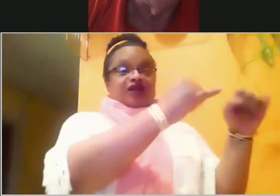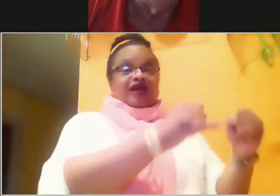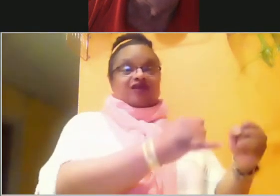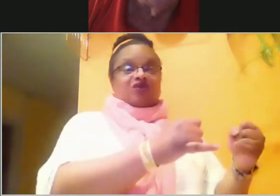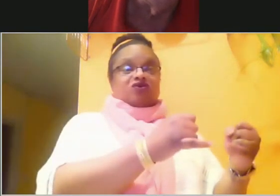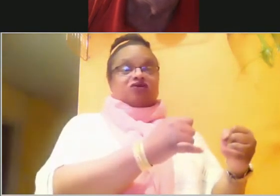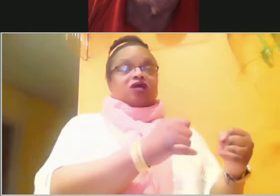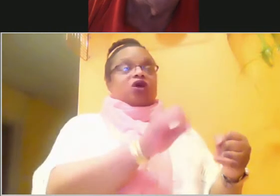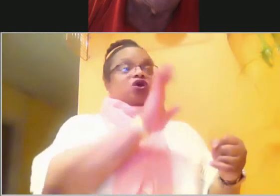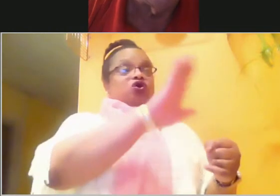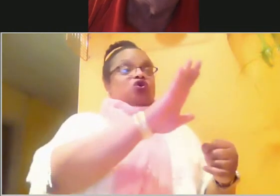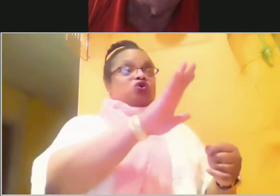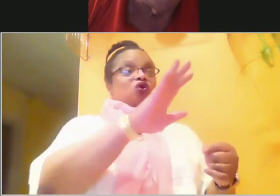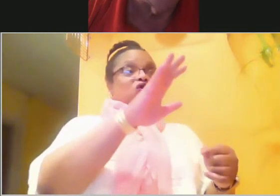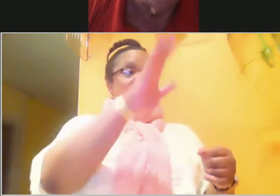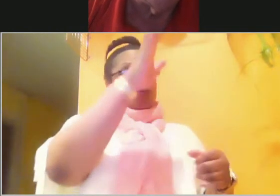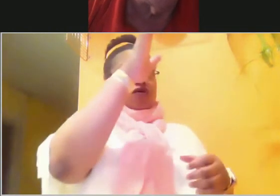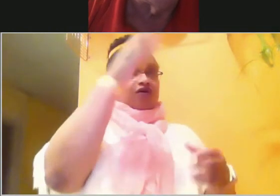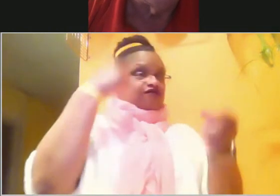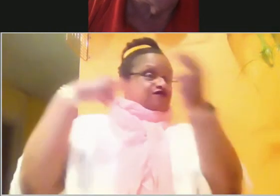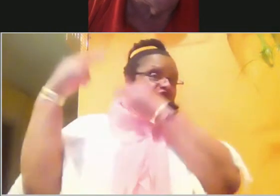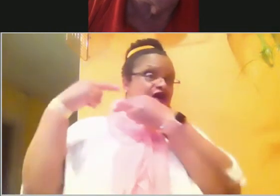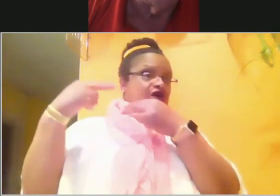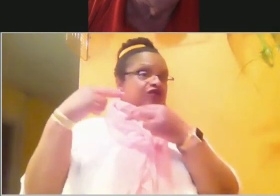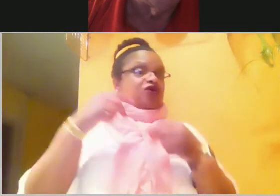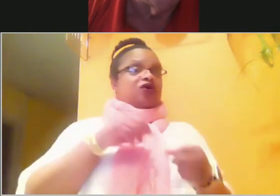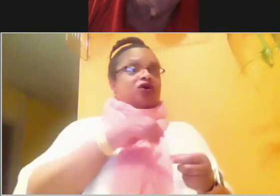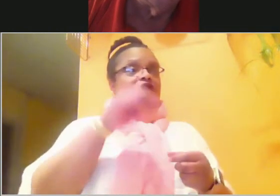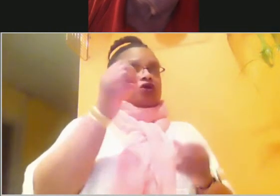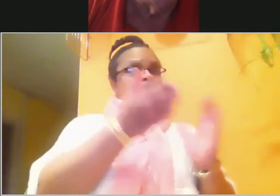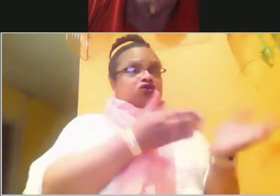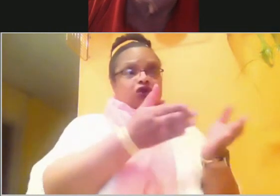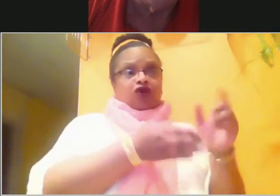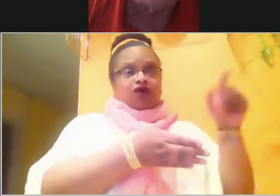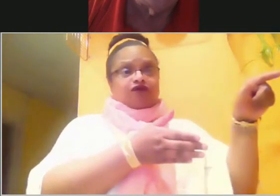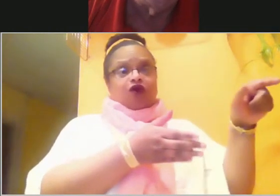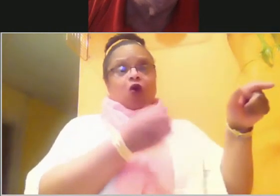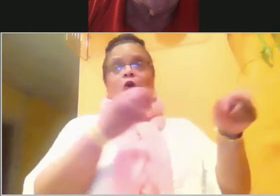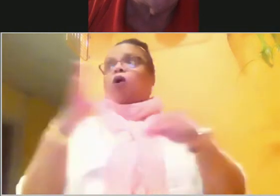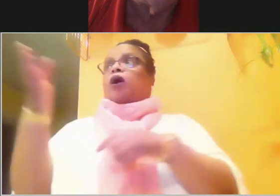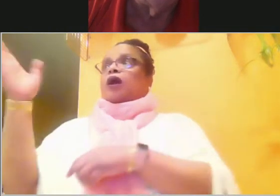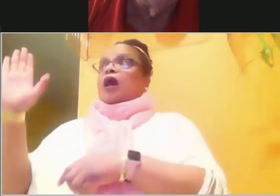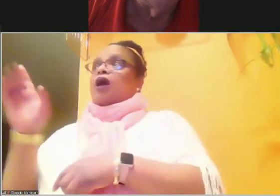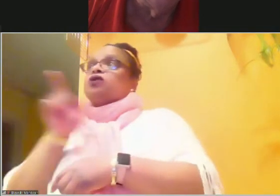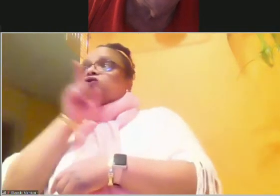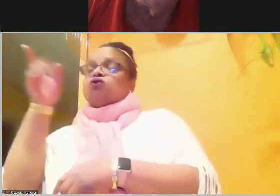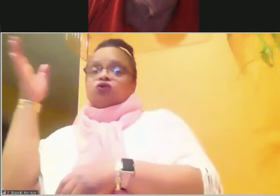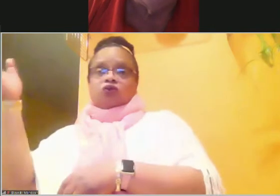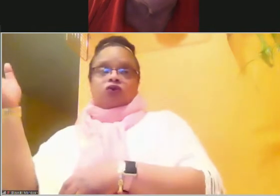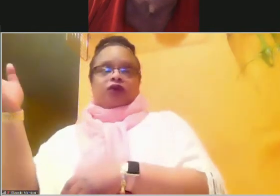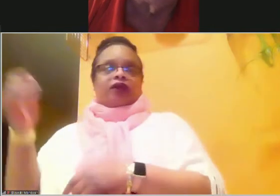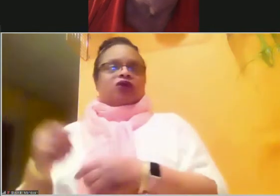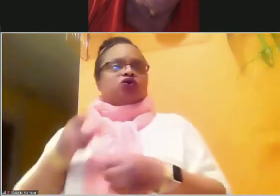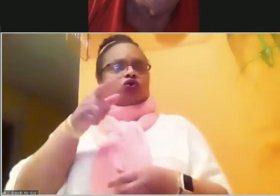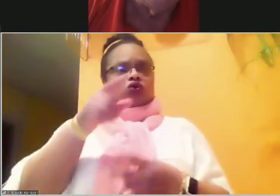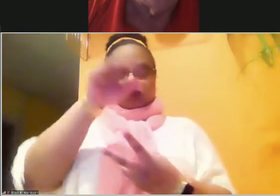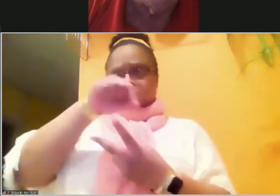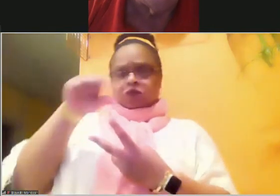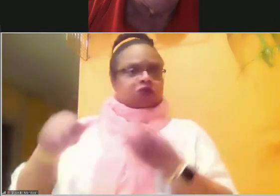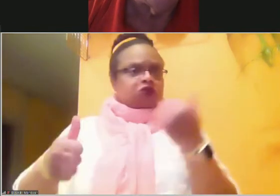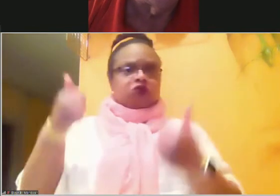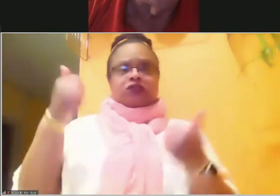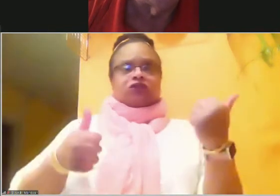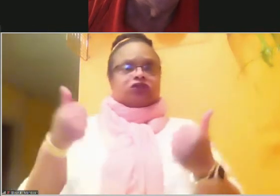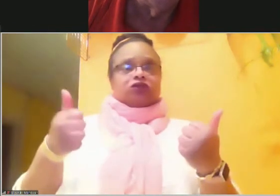side of the river, or the gods of the Amorites in whose land you dwell. But as for me